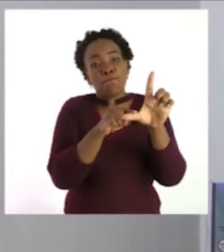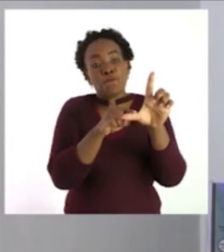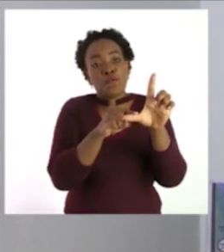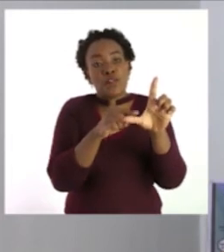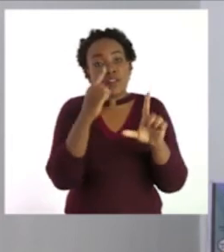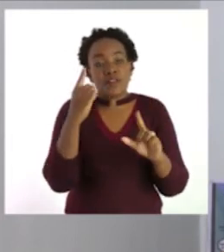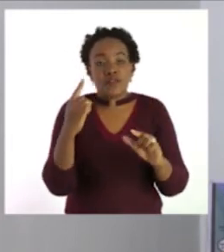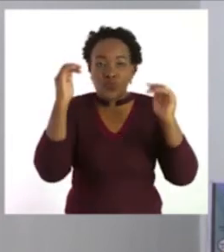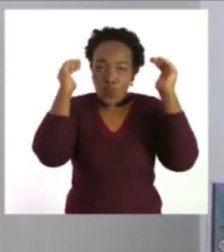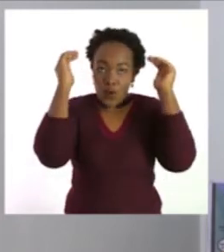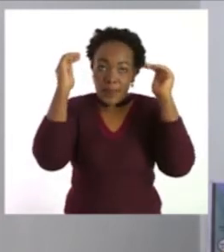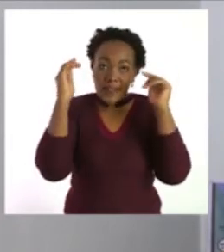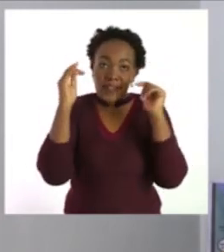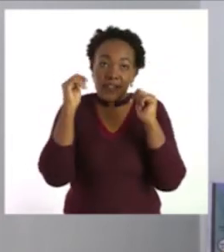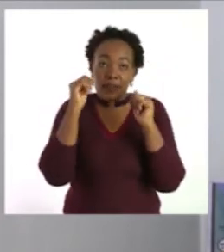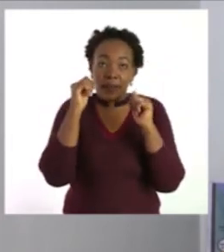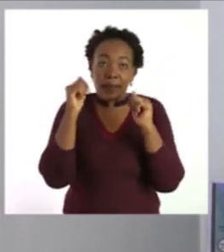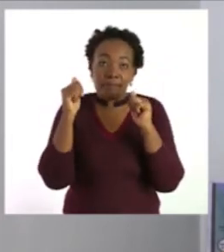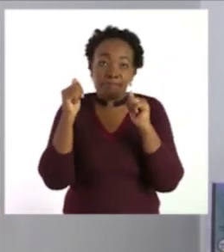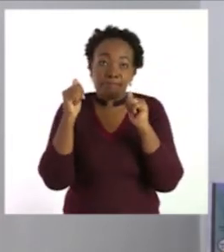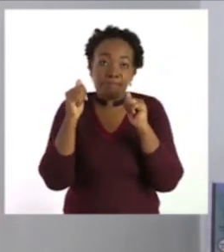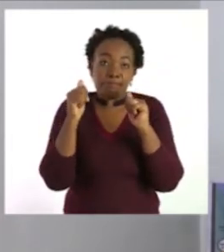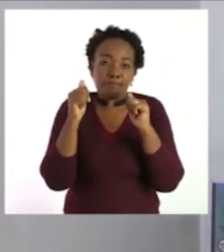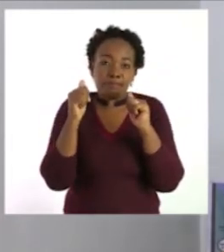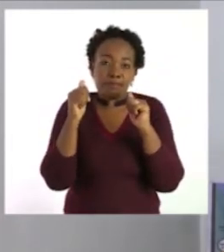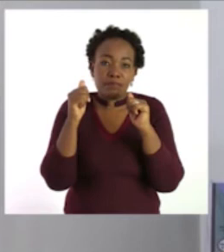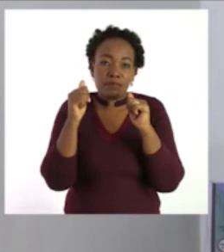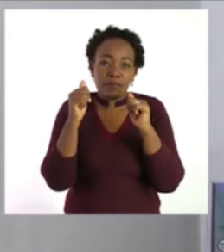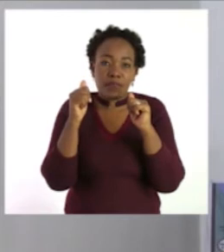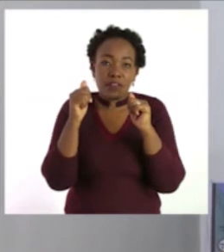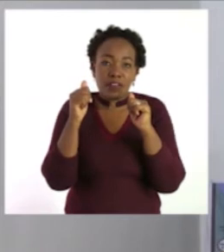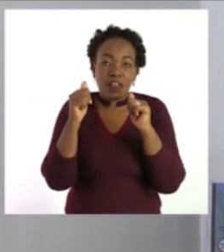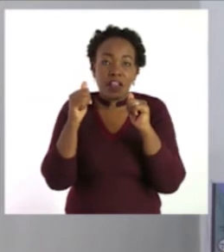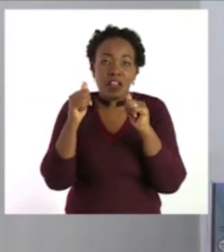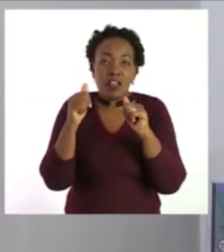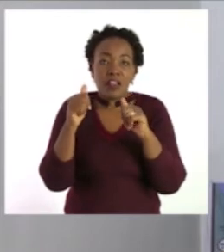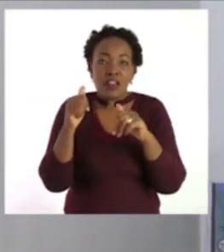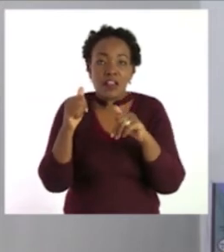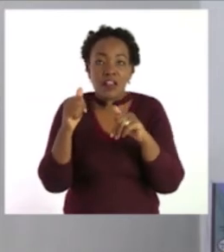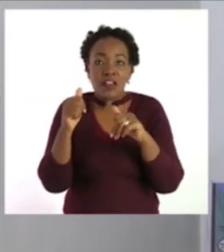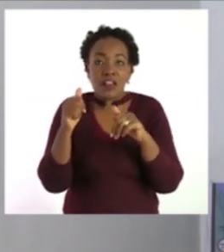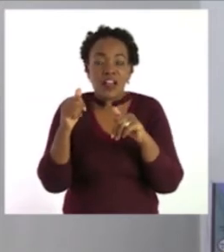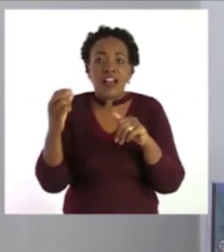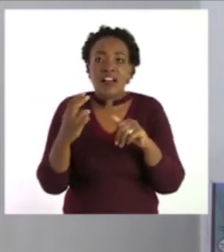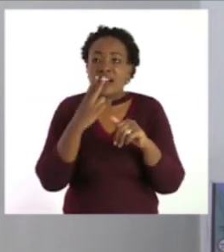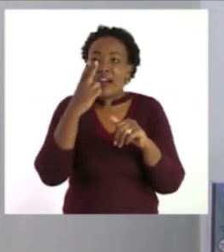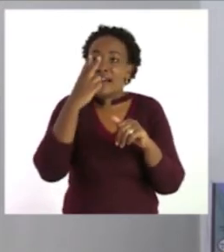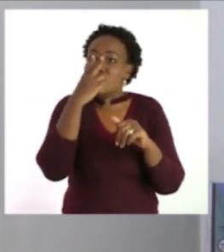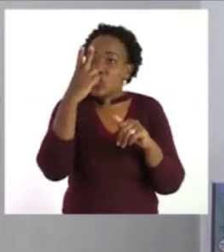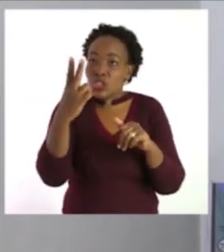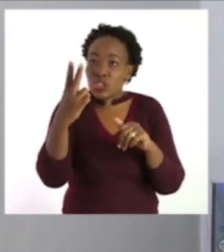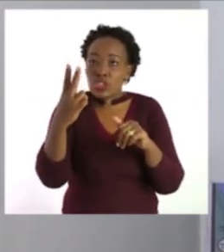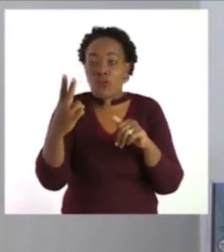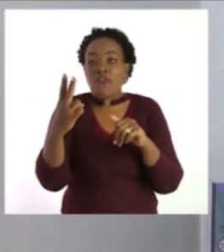Okay. I came across seven cars at